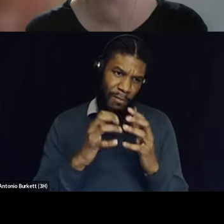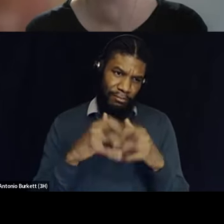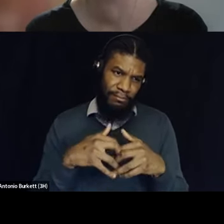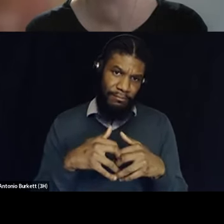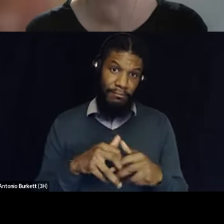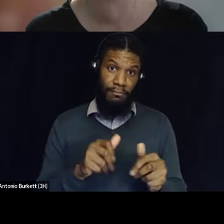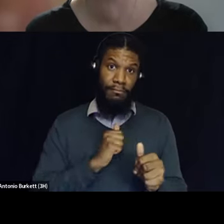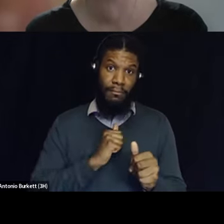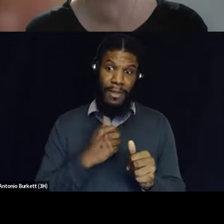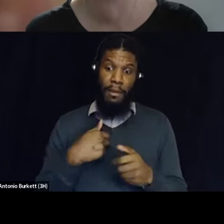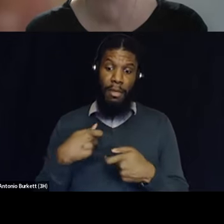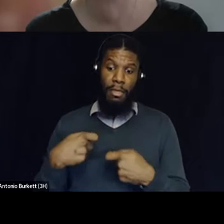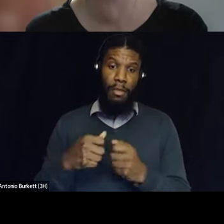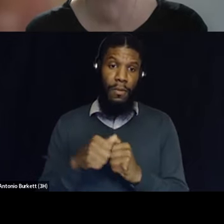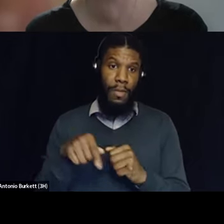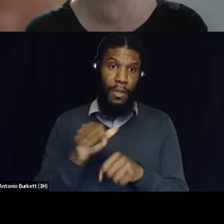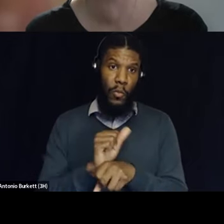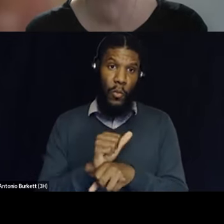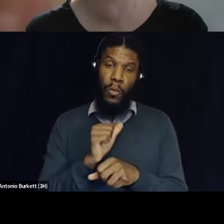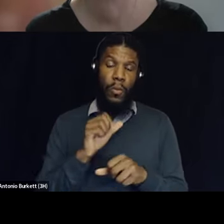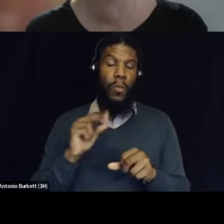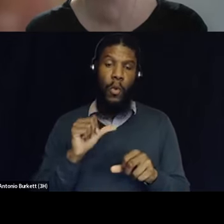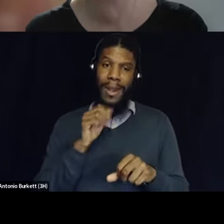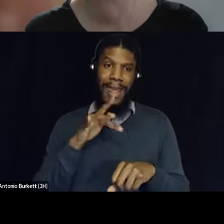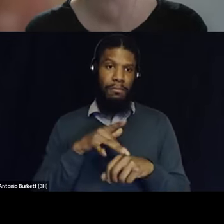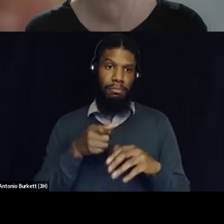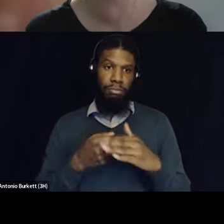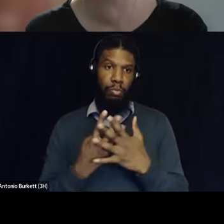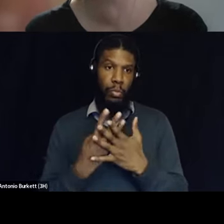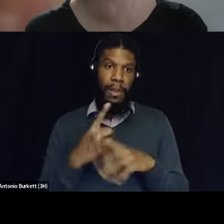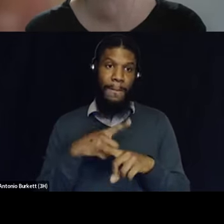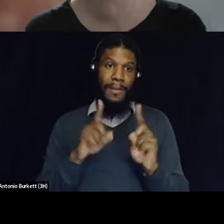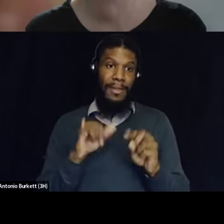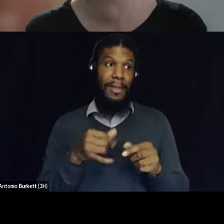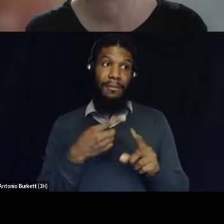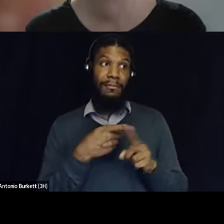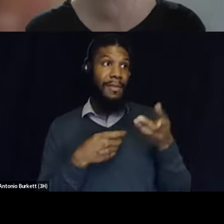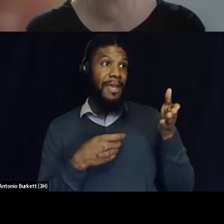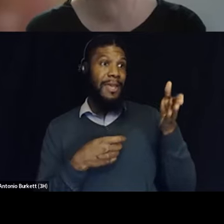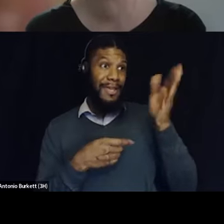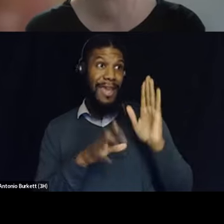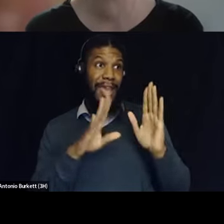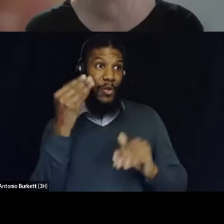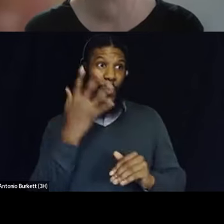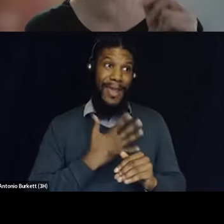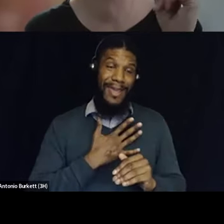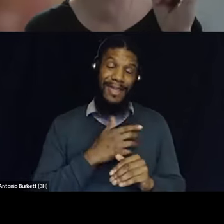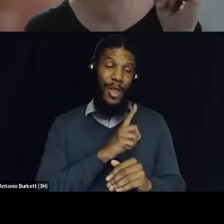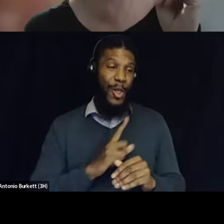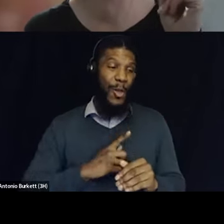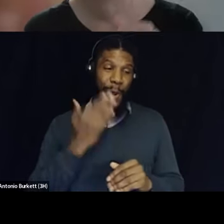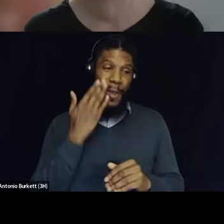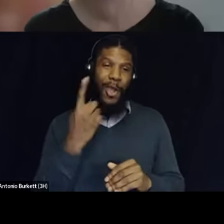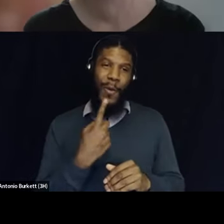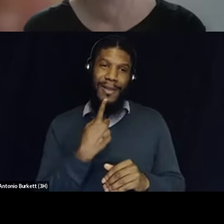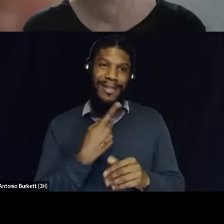the prison but that was only by the grace of god because lord knows i always say by the grace of